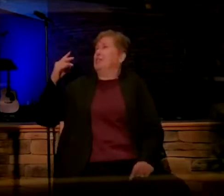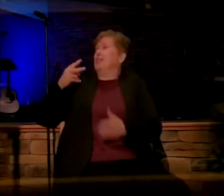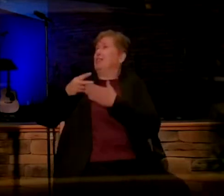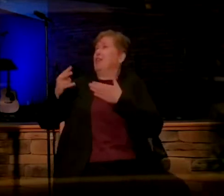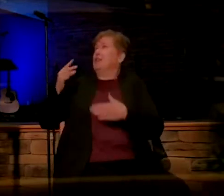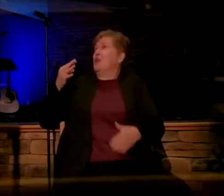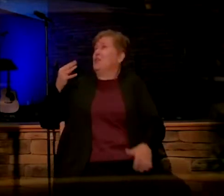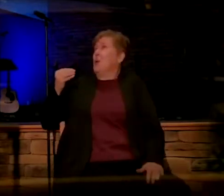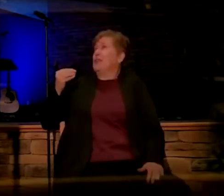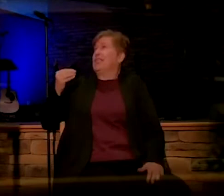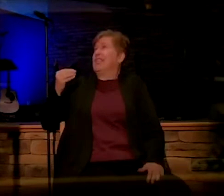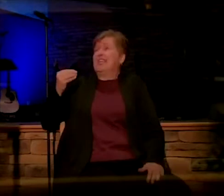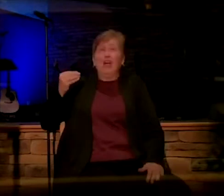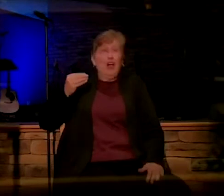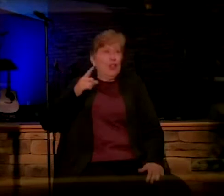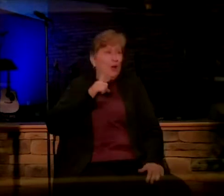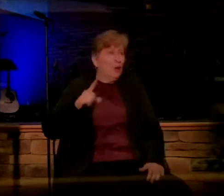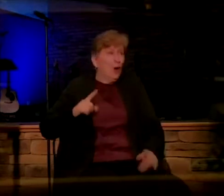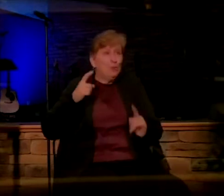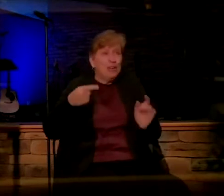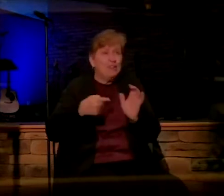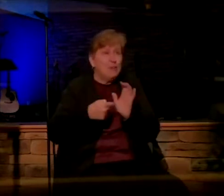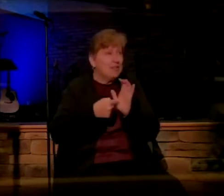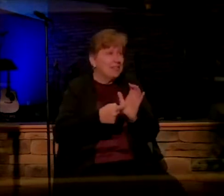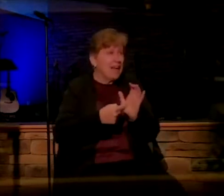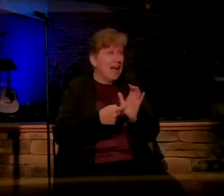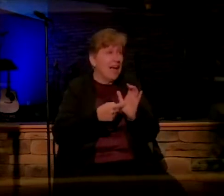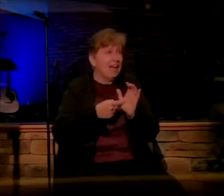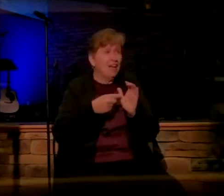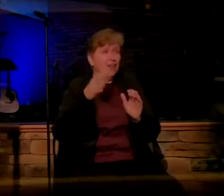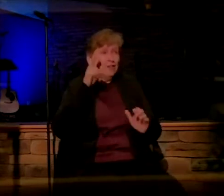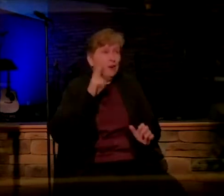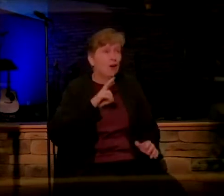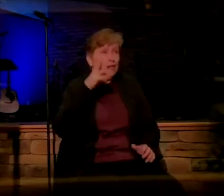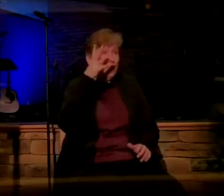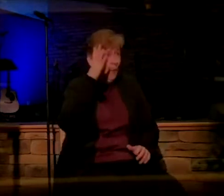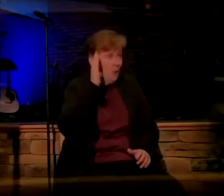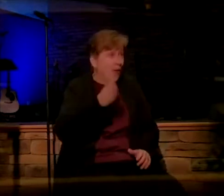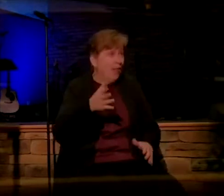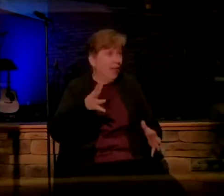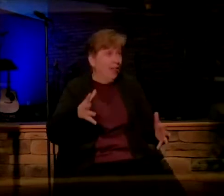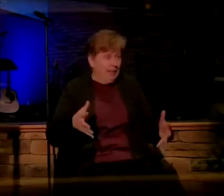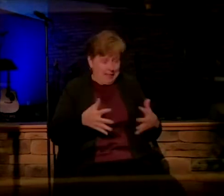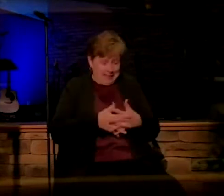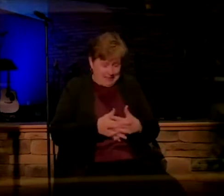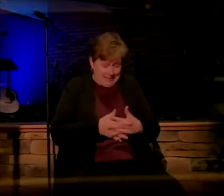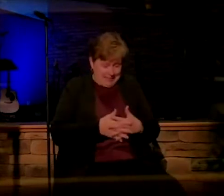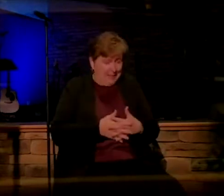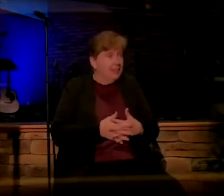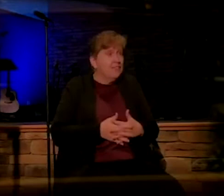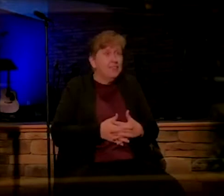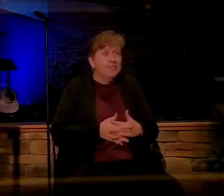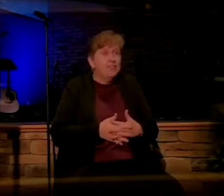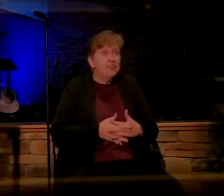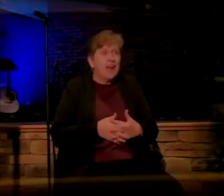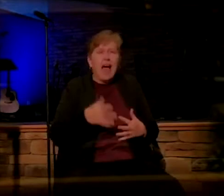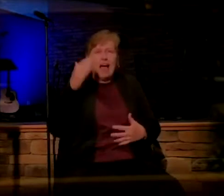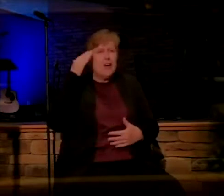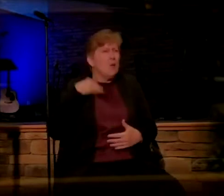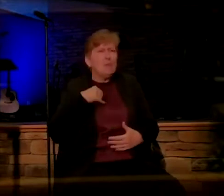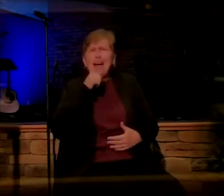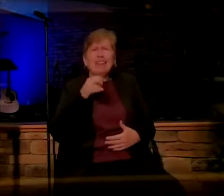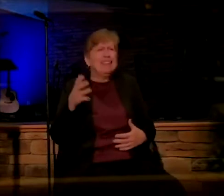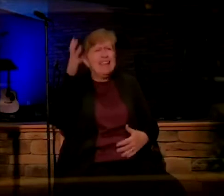Lord himself will give you a sign. The virgin will conceive. I mean, didn't Joseph think, wait a second. Again, I know I'm not the dad.